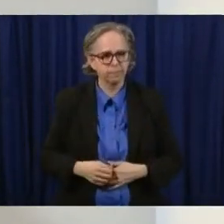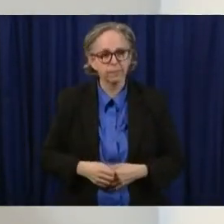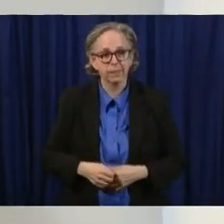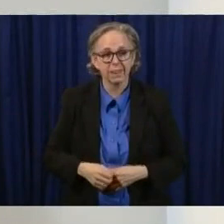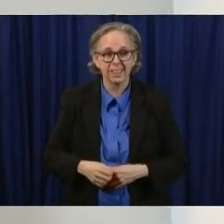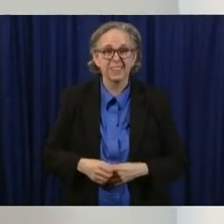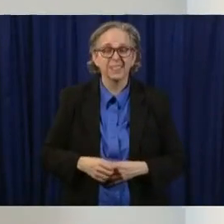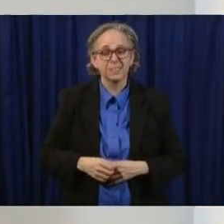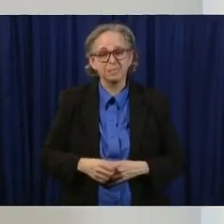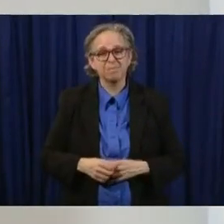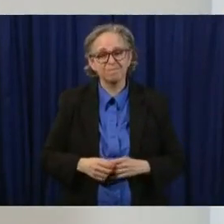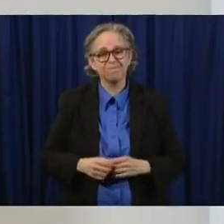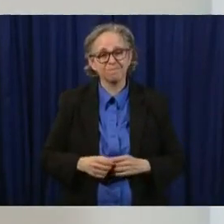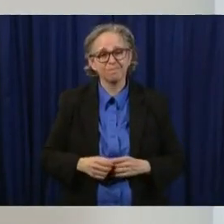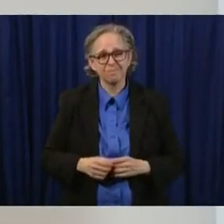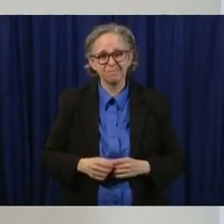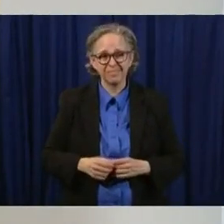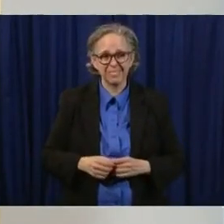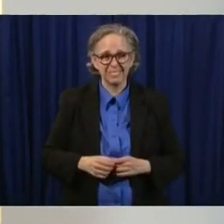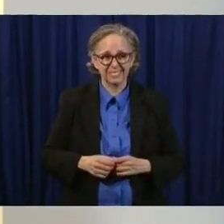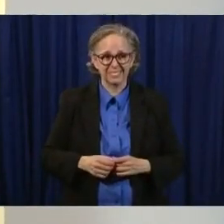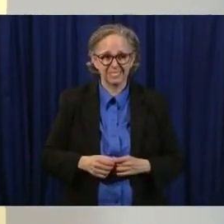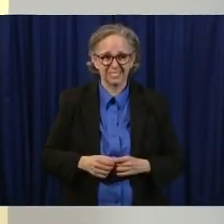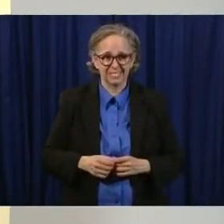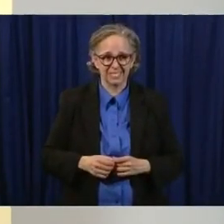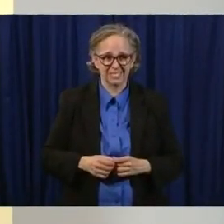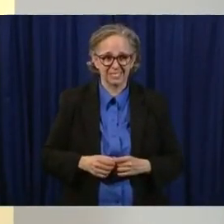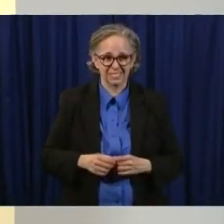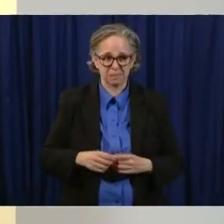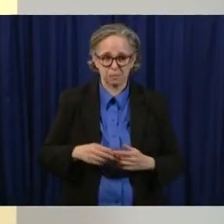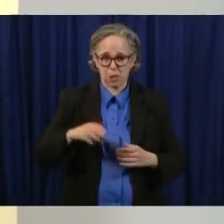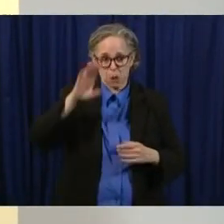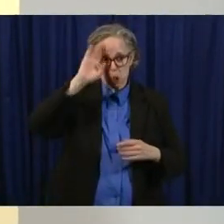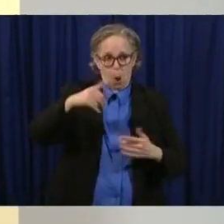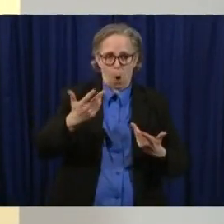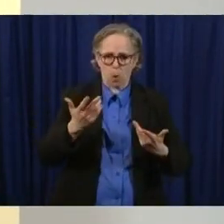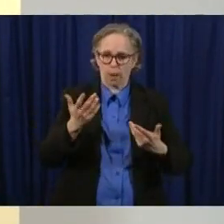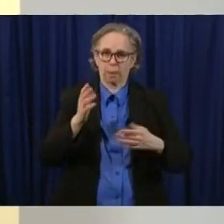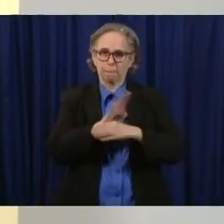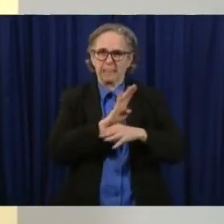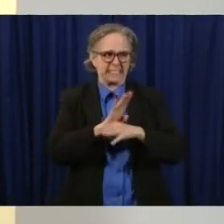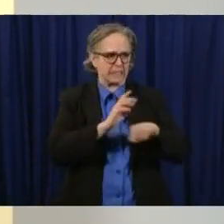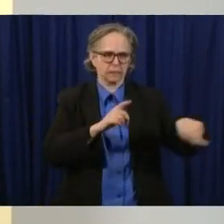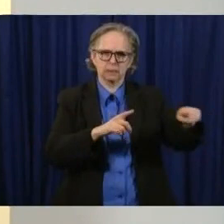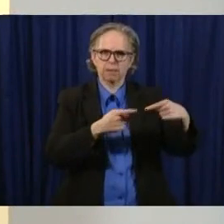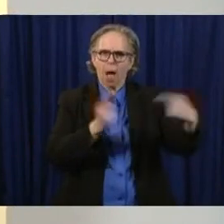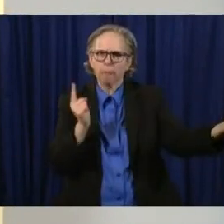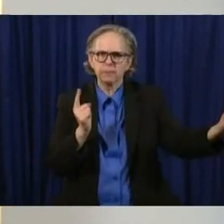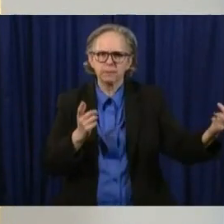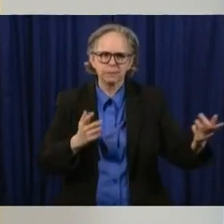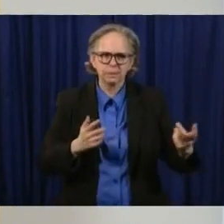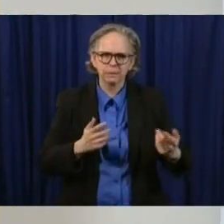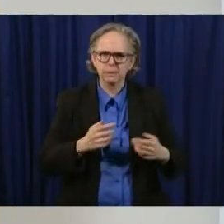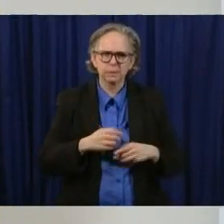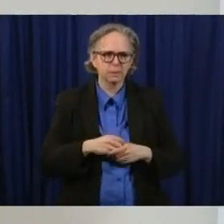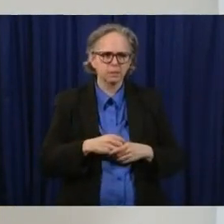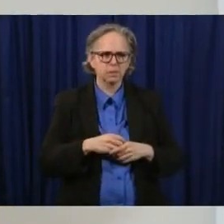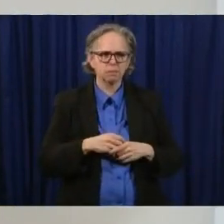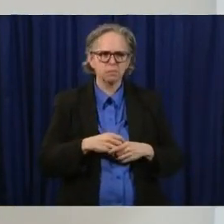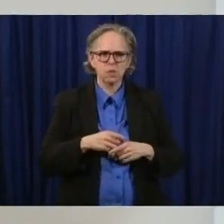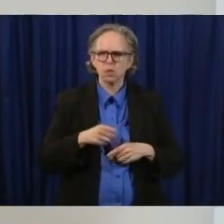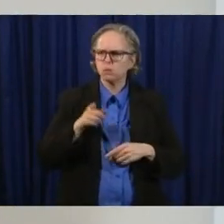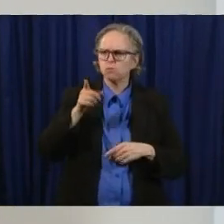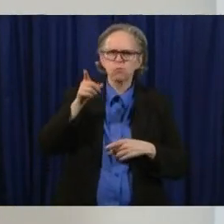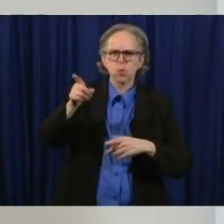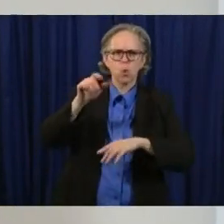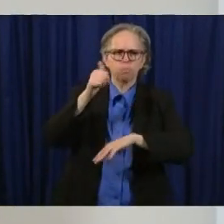that i received from businesses was exactly the opposite what they were saying is that you were making a mandate a government mandate that you were forcing